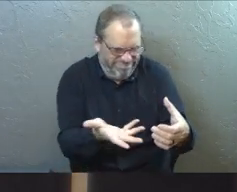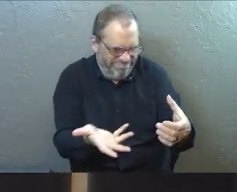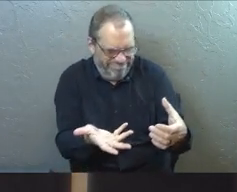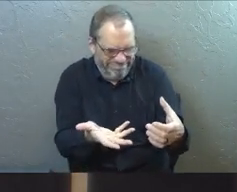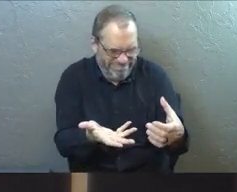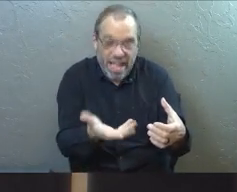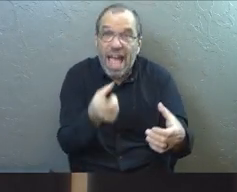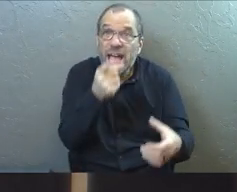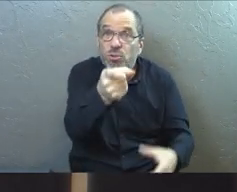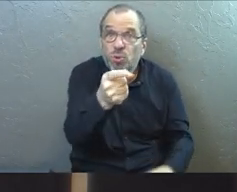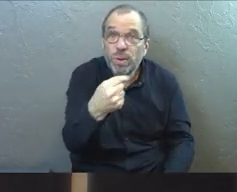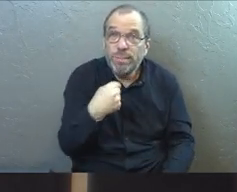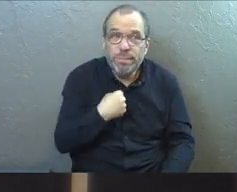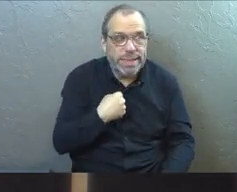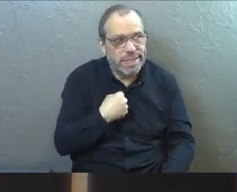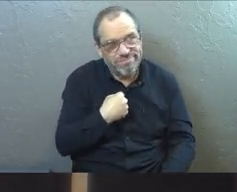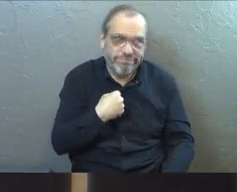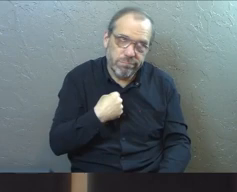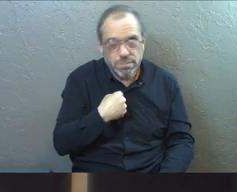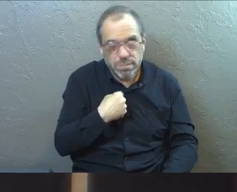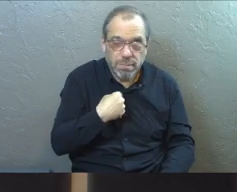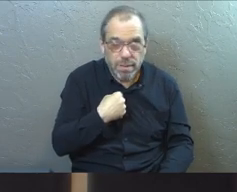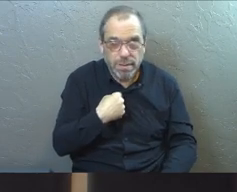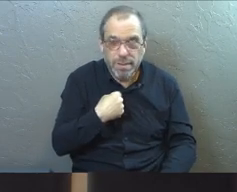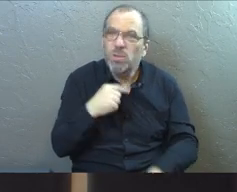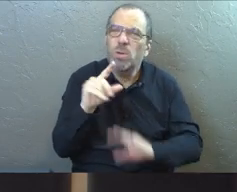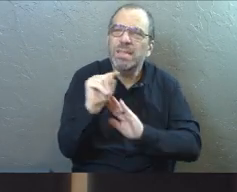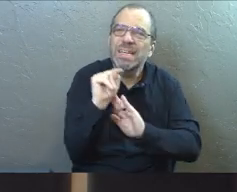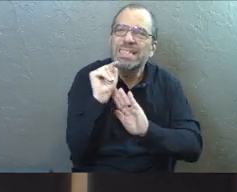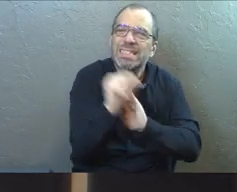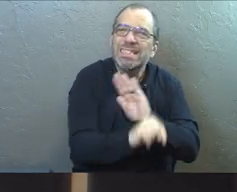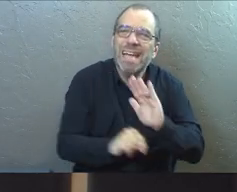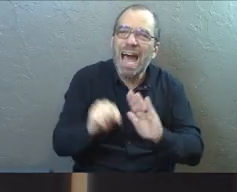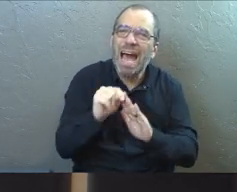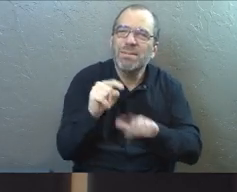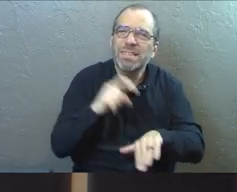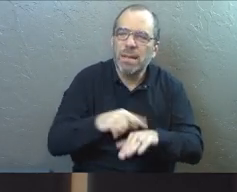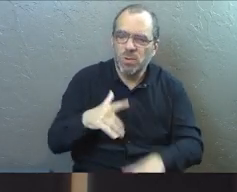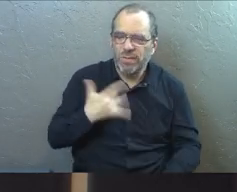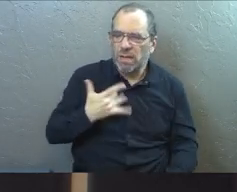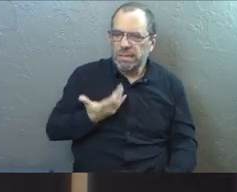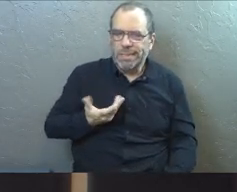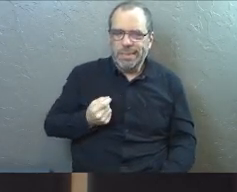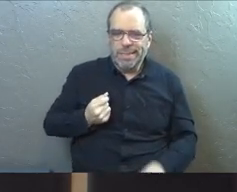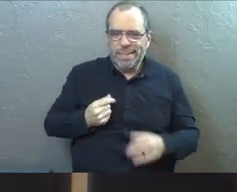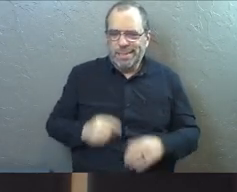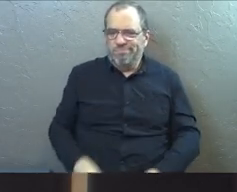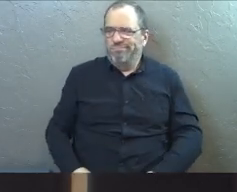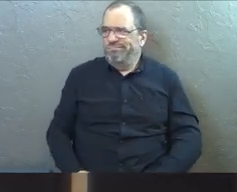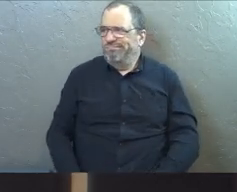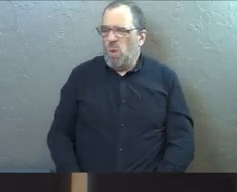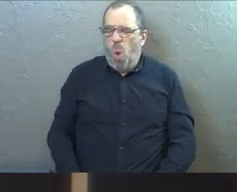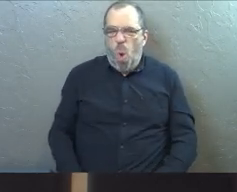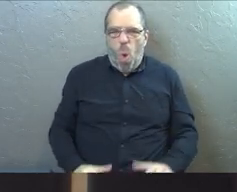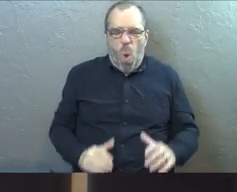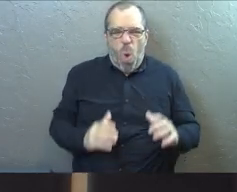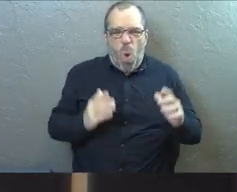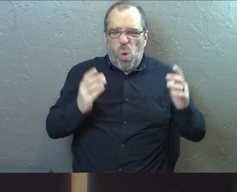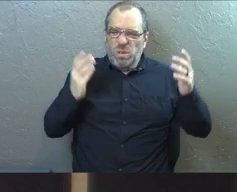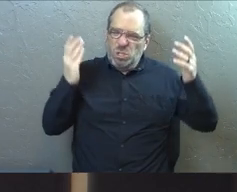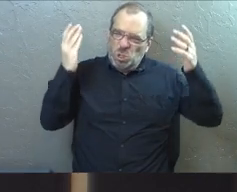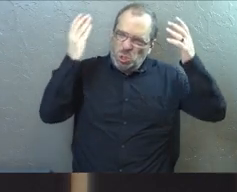And every single one of us has, I'm sure, those moments where you felt how dark it was.